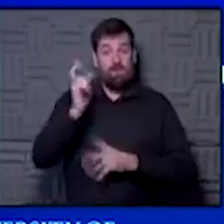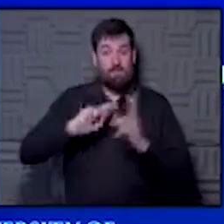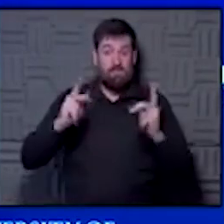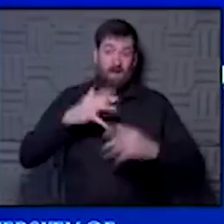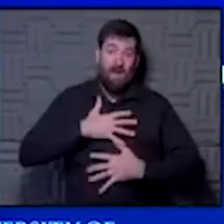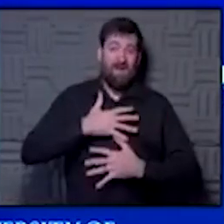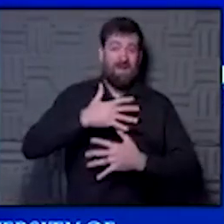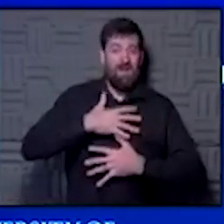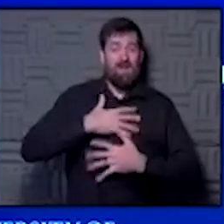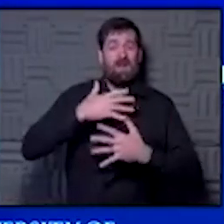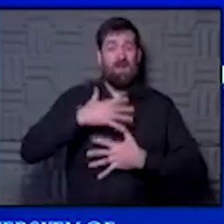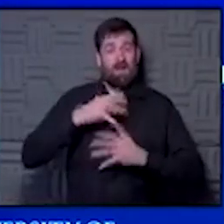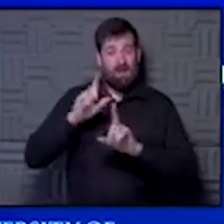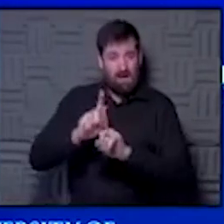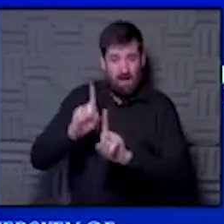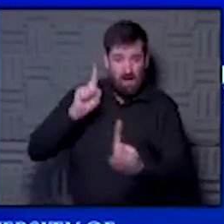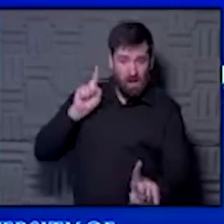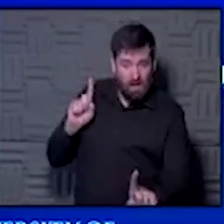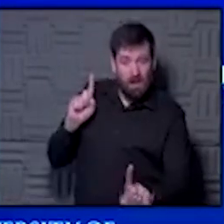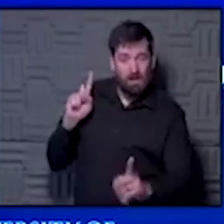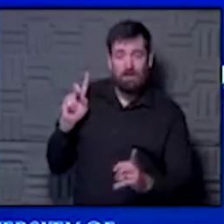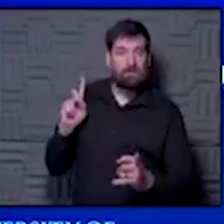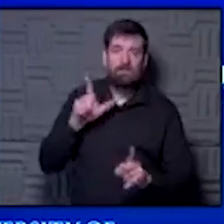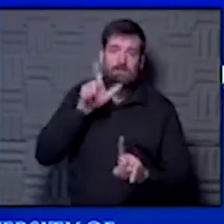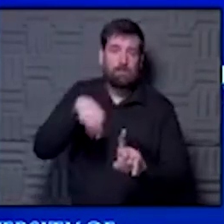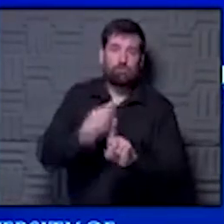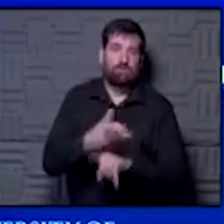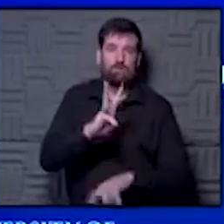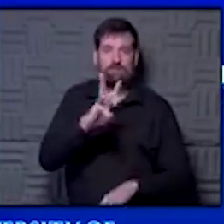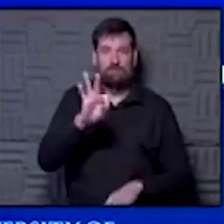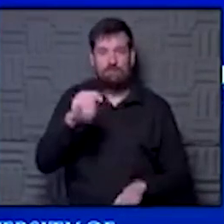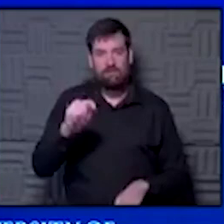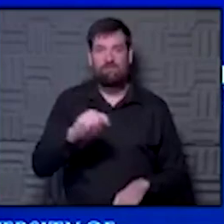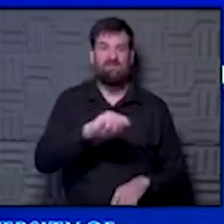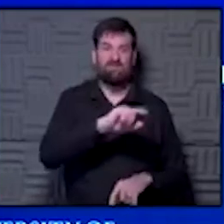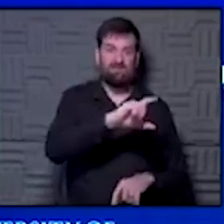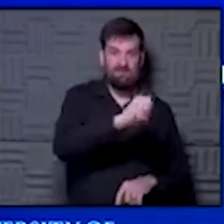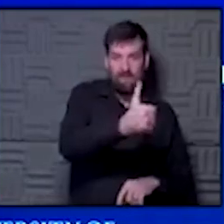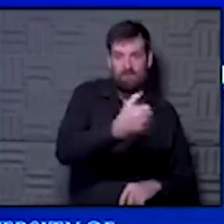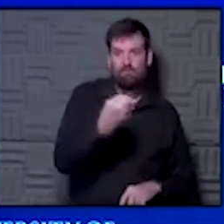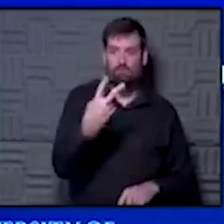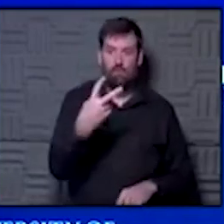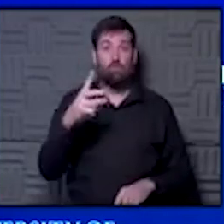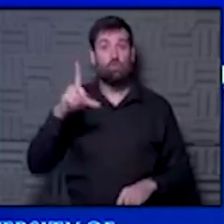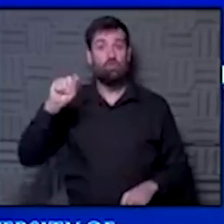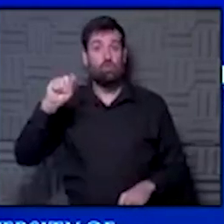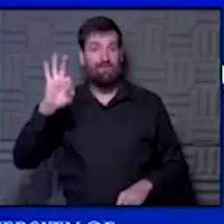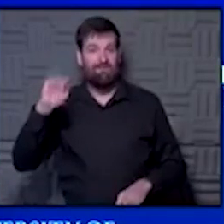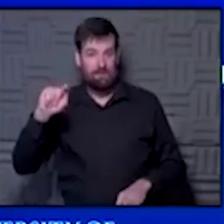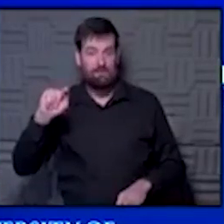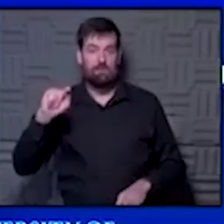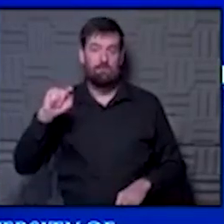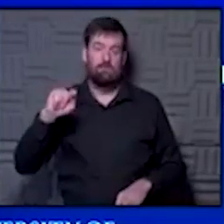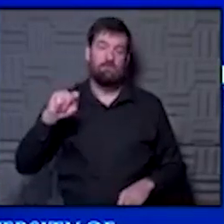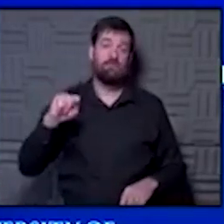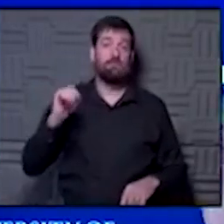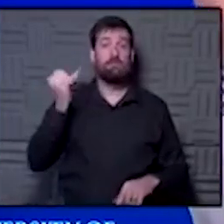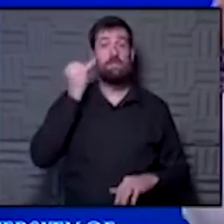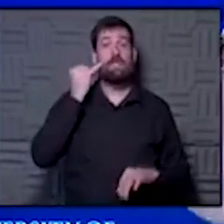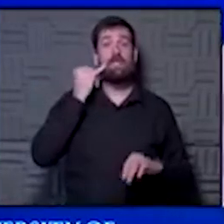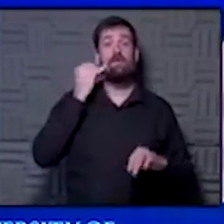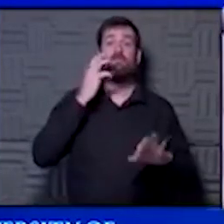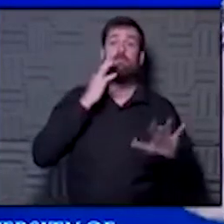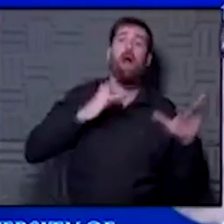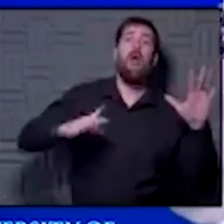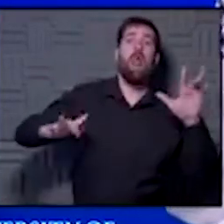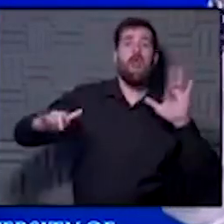distance that you have to go and separate is not just six feet. It gets to 10, 12, 20 feet. And that becomes the new number. And then if the breath clouds